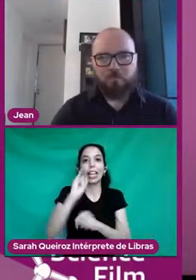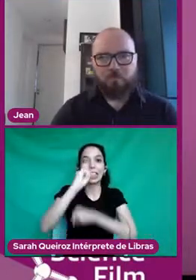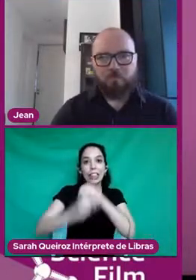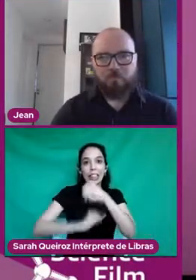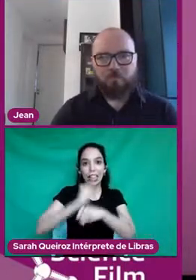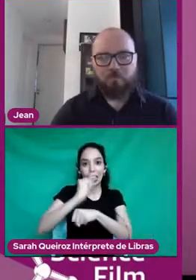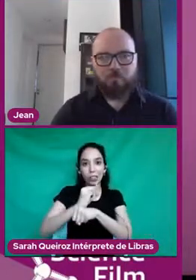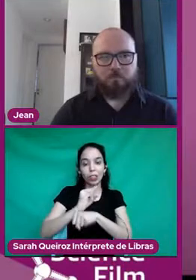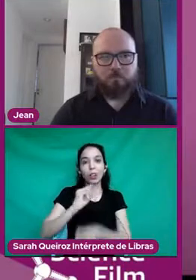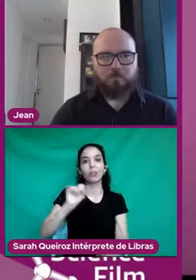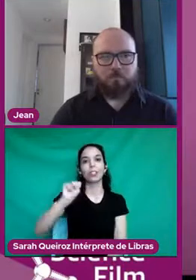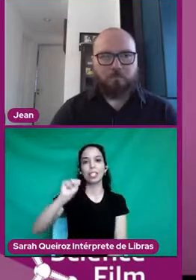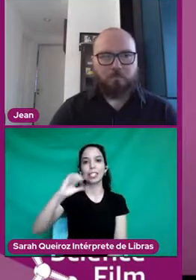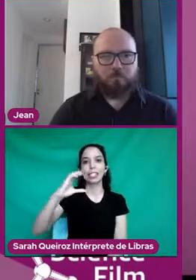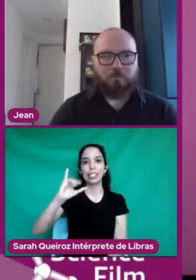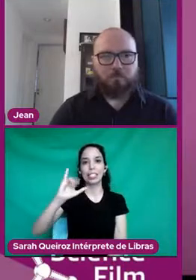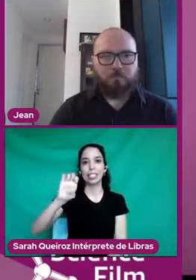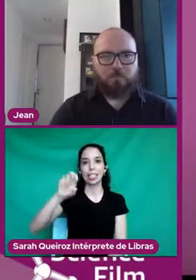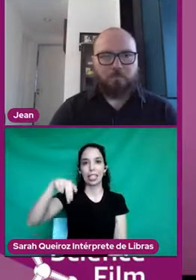Science nesse ano.